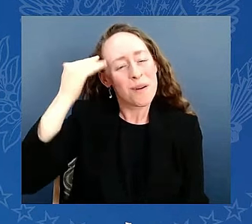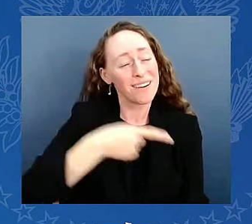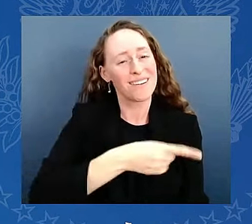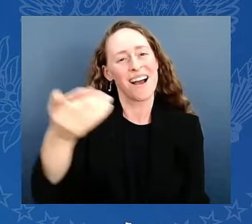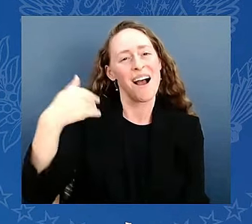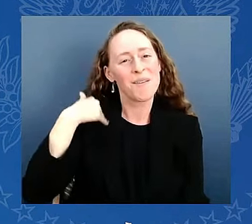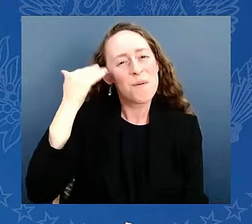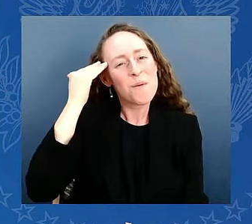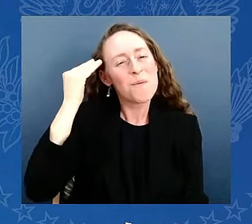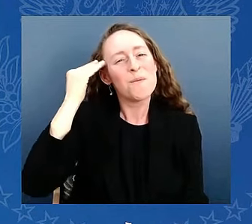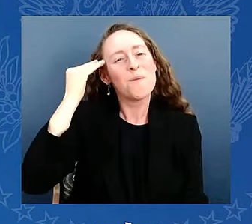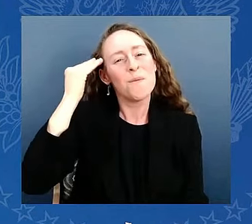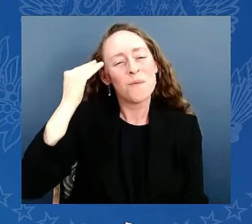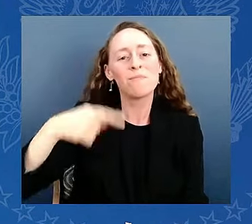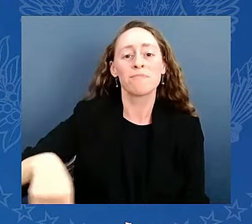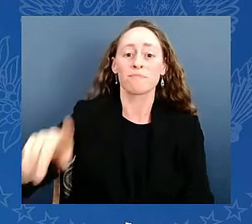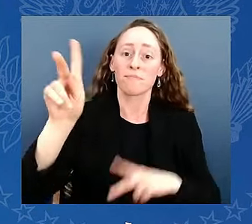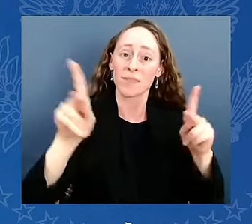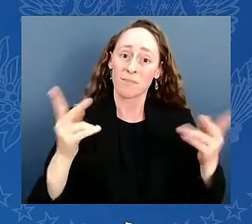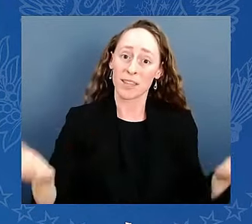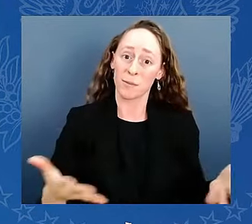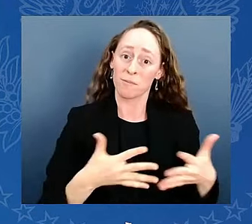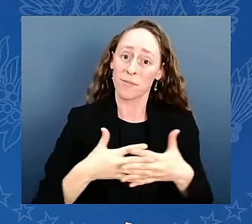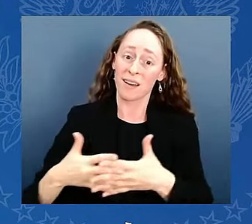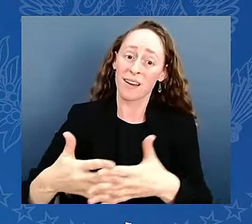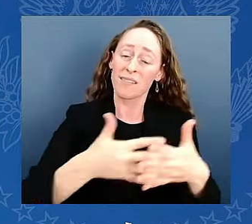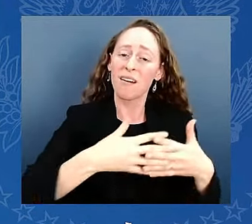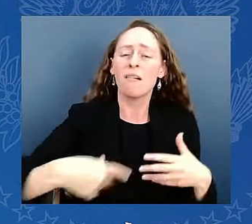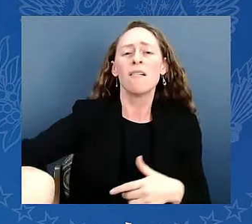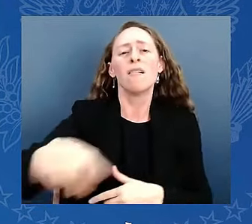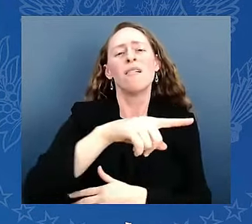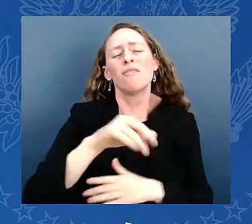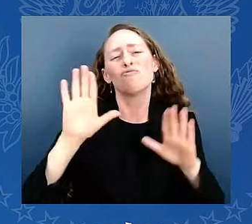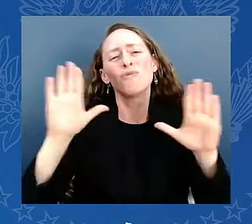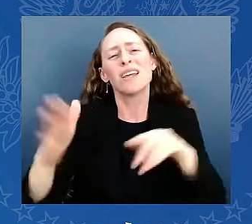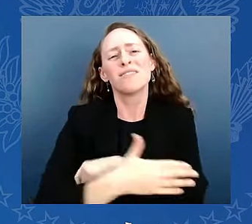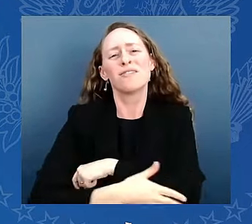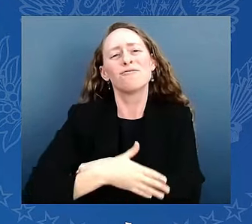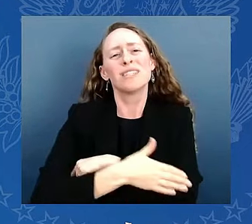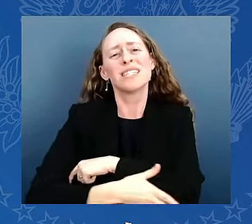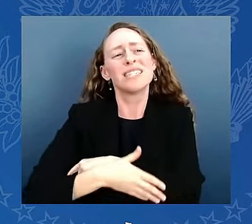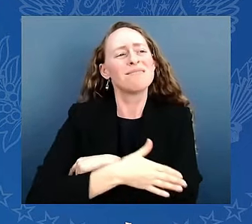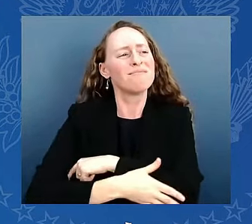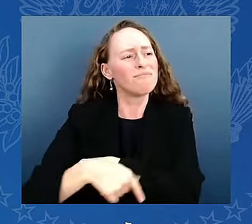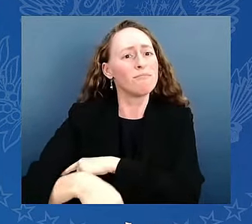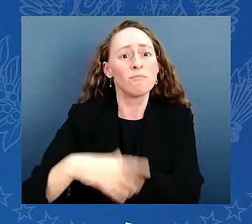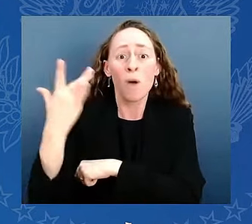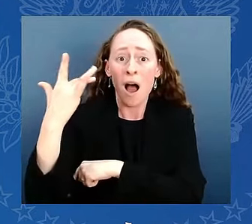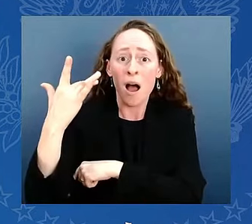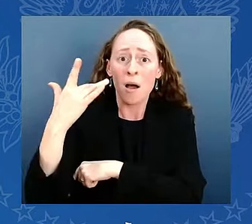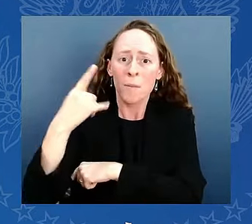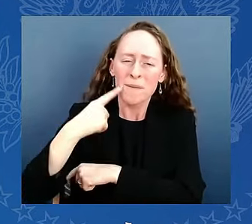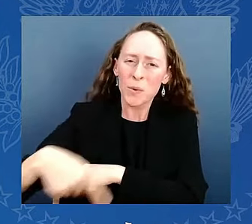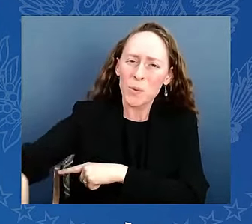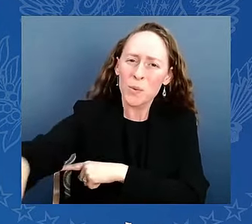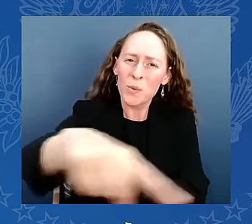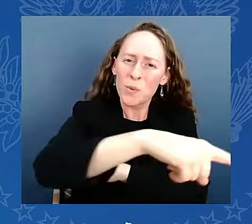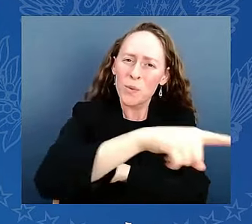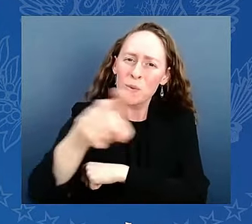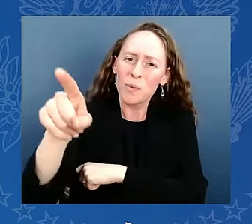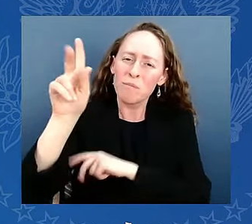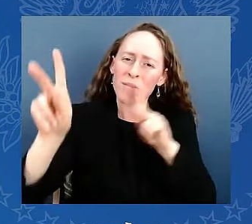a good people. When you elected me to this office, I promise to always level with you,